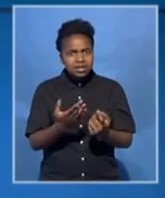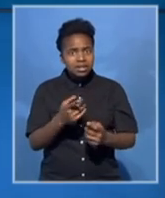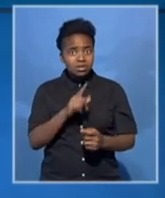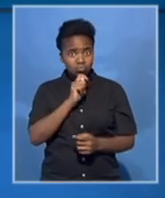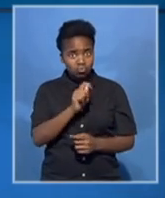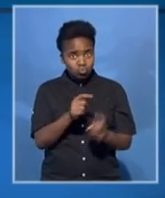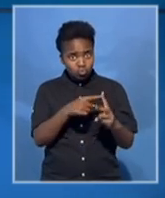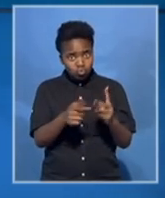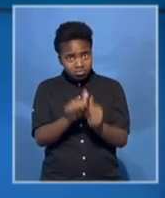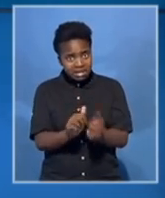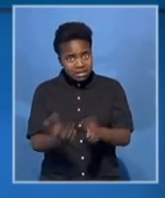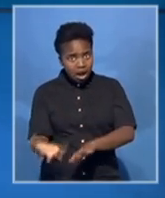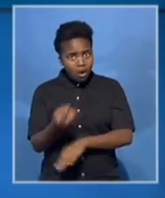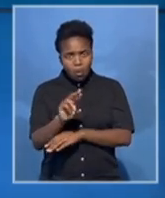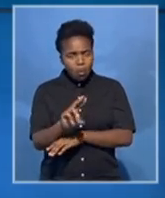been killed?